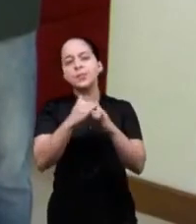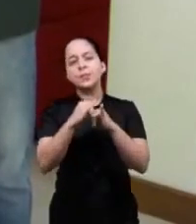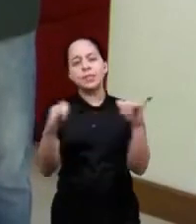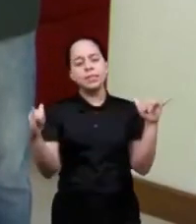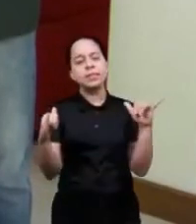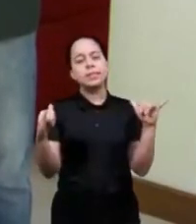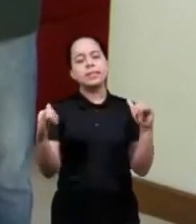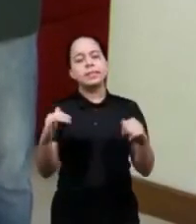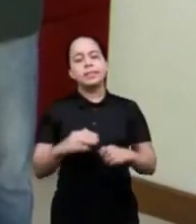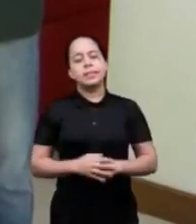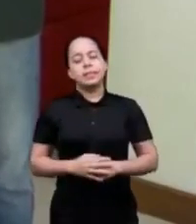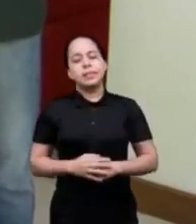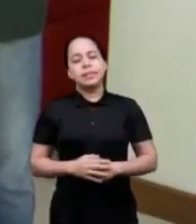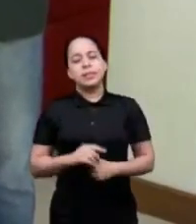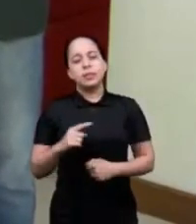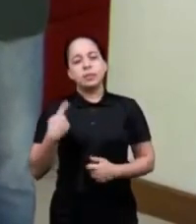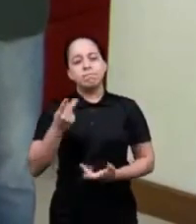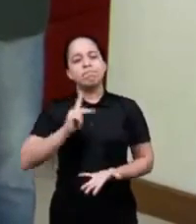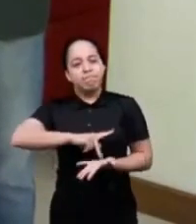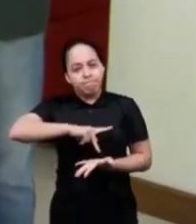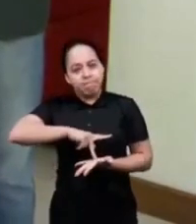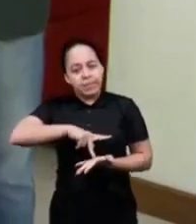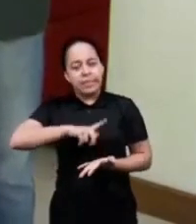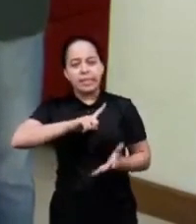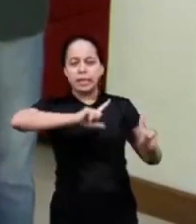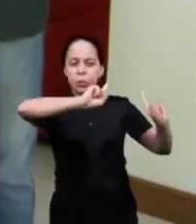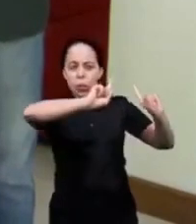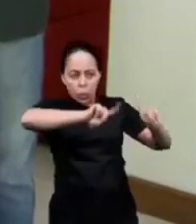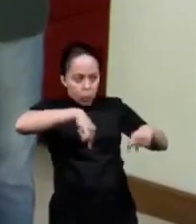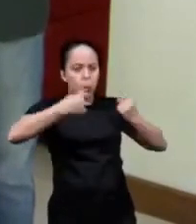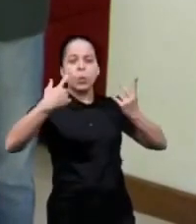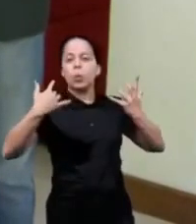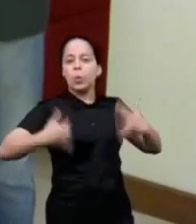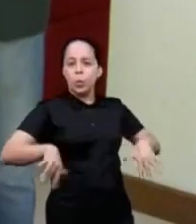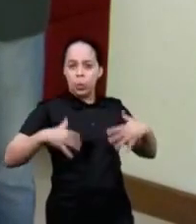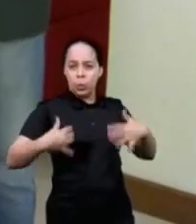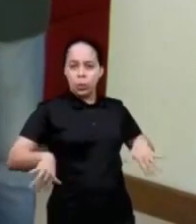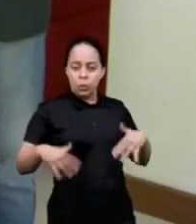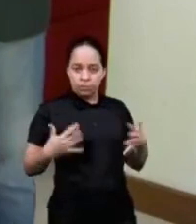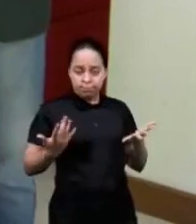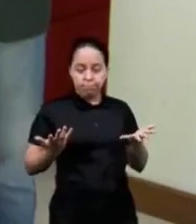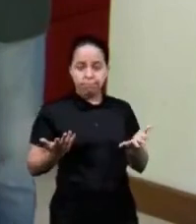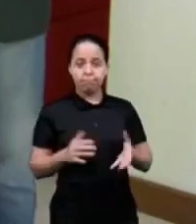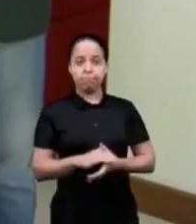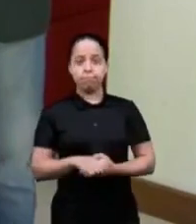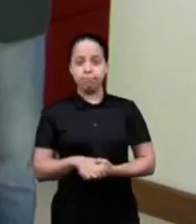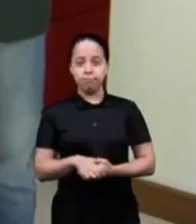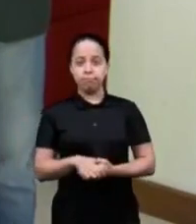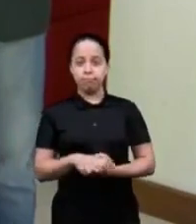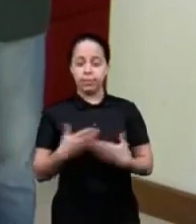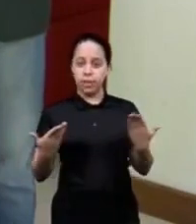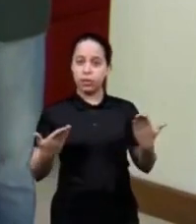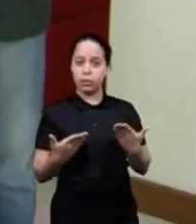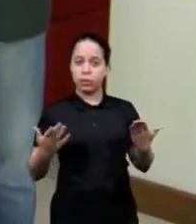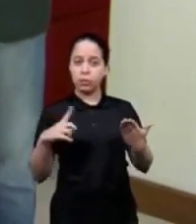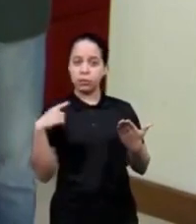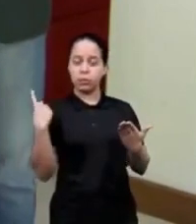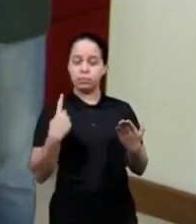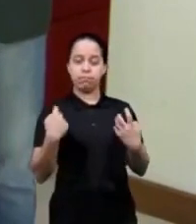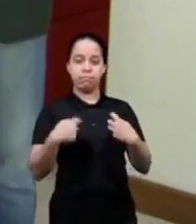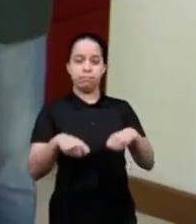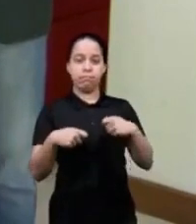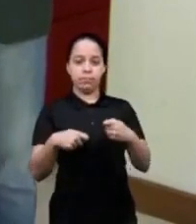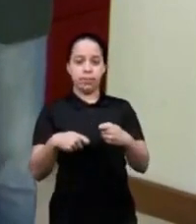we are before many challenges we've gotten to a moment where we have to